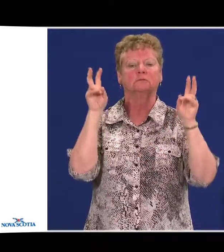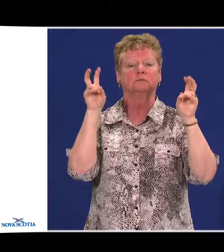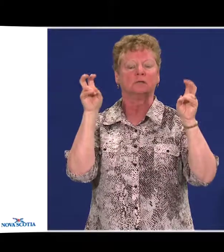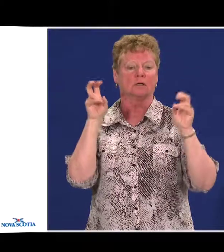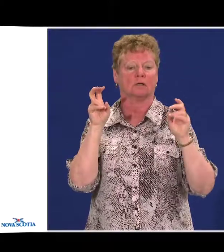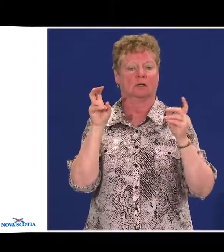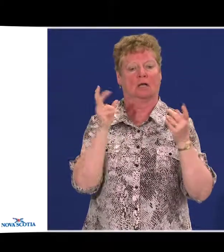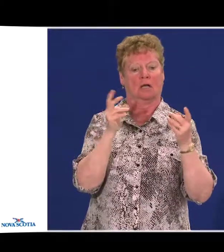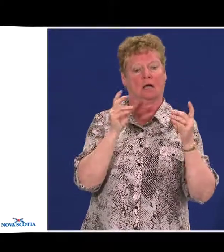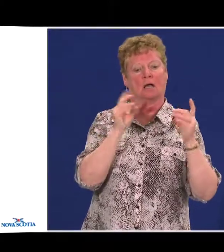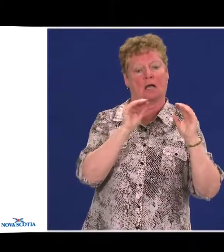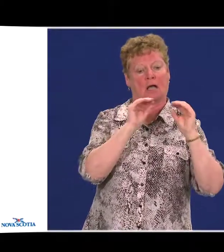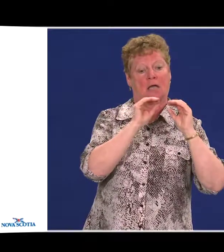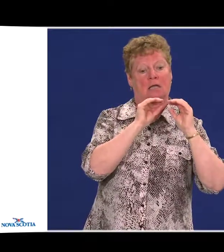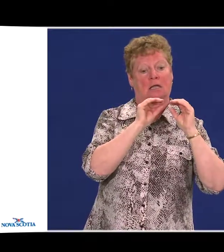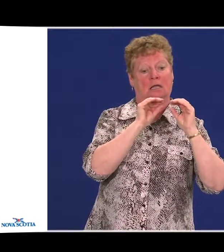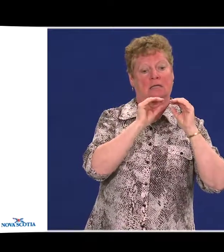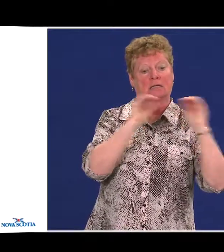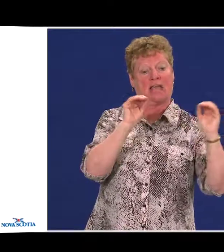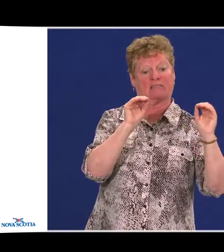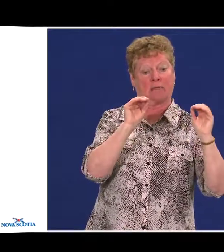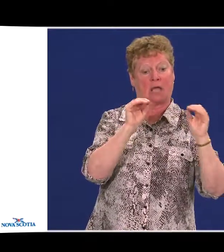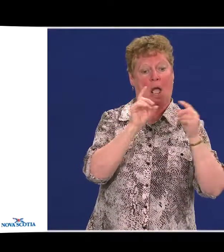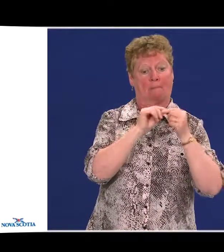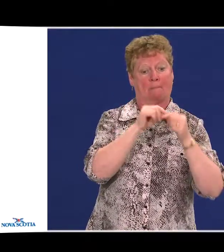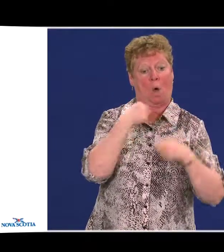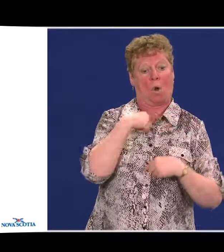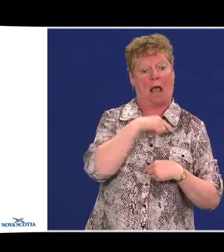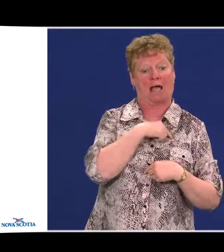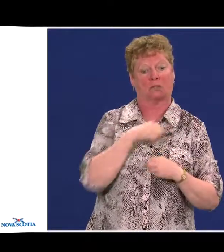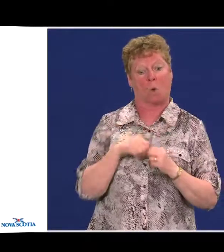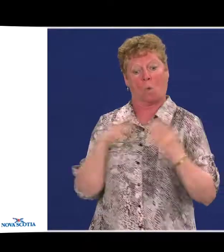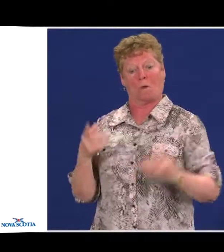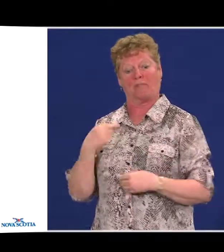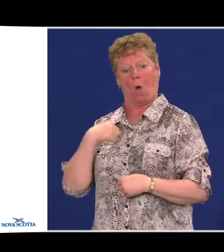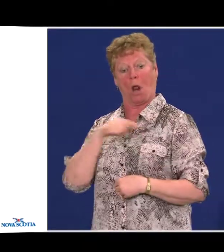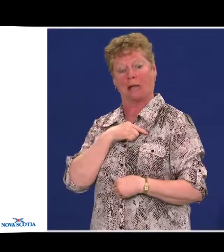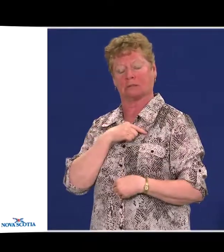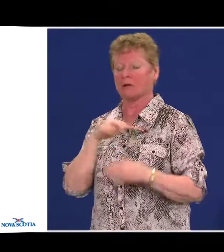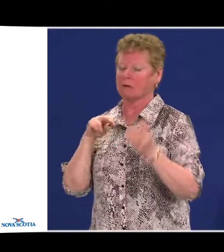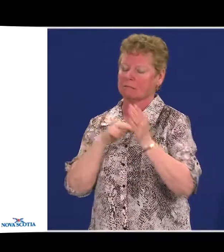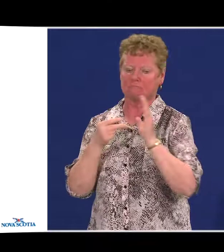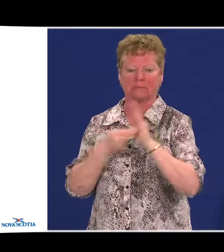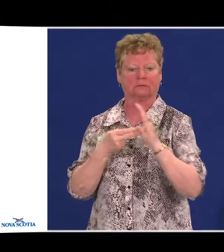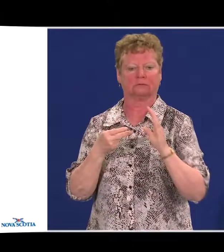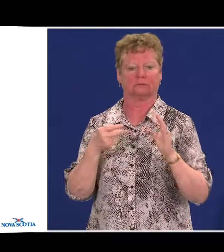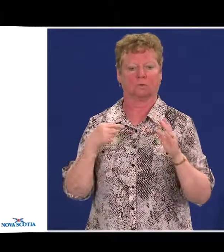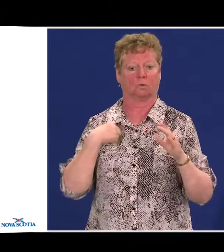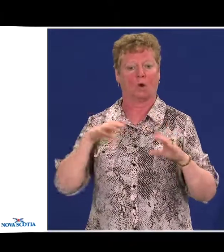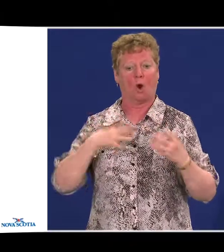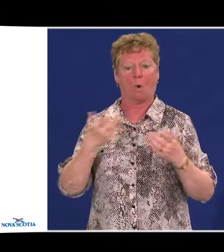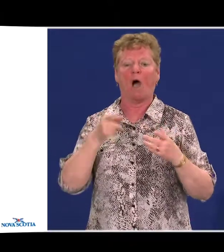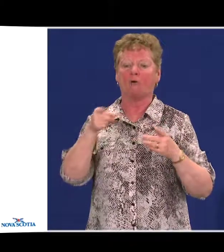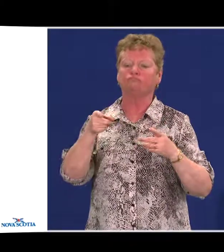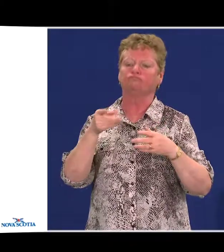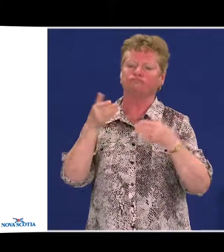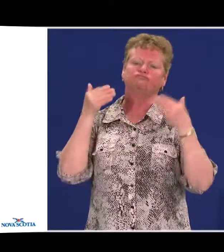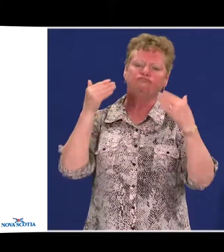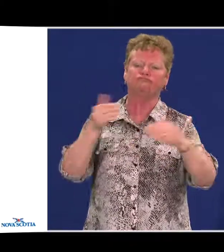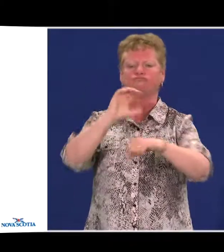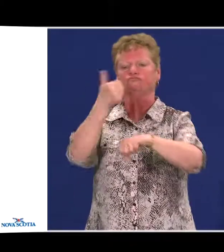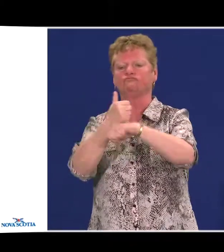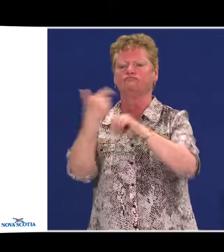us without us. In other words, we don't want to see legislation created